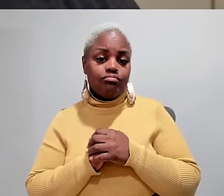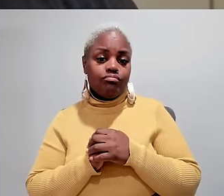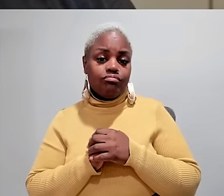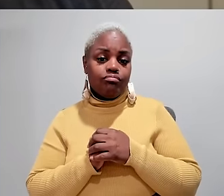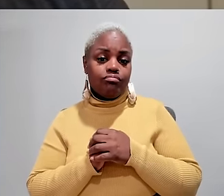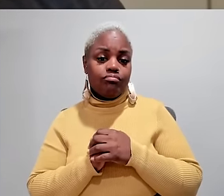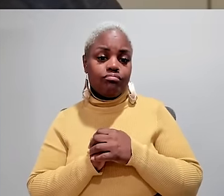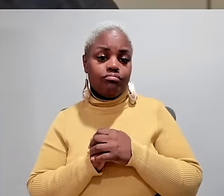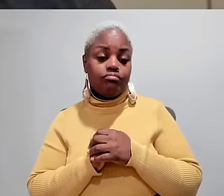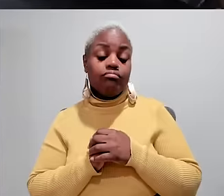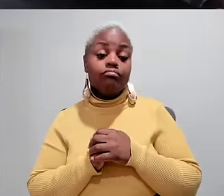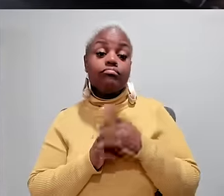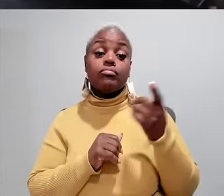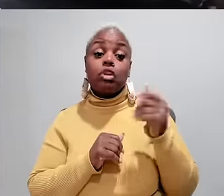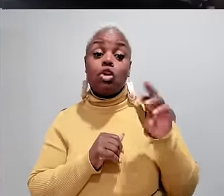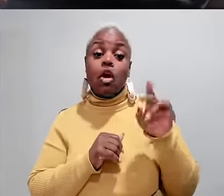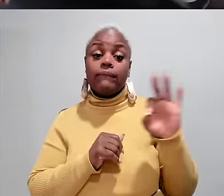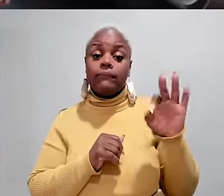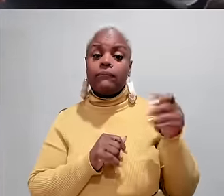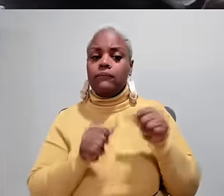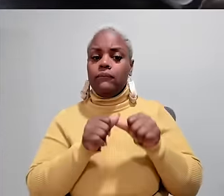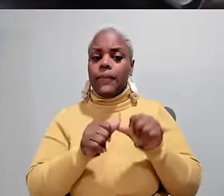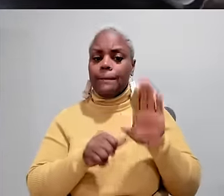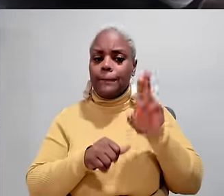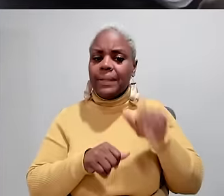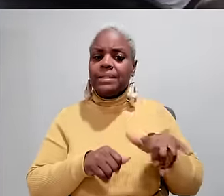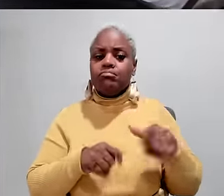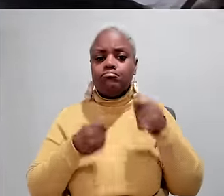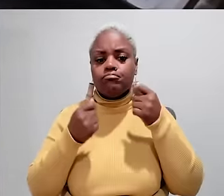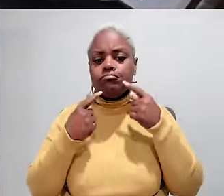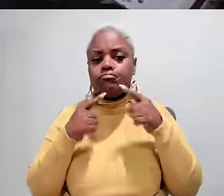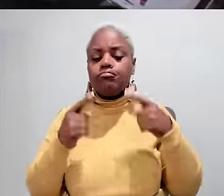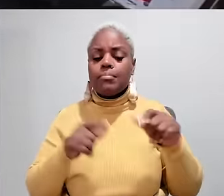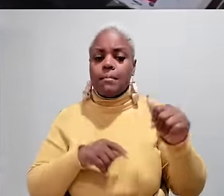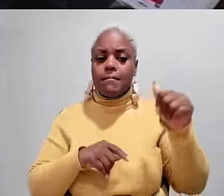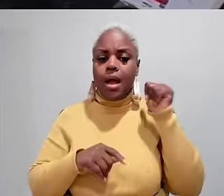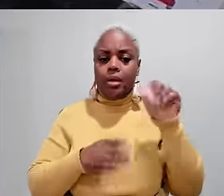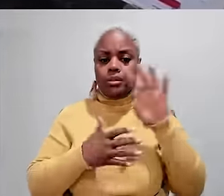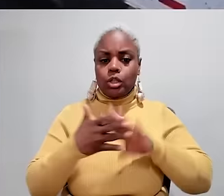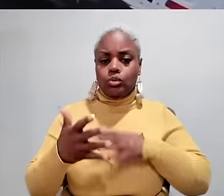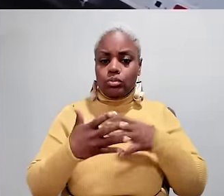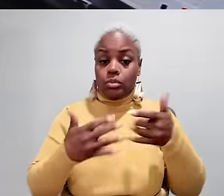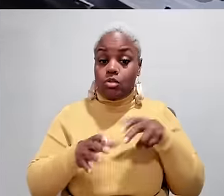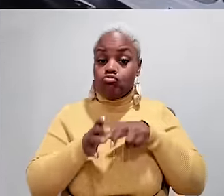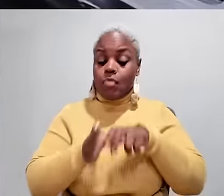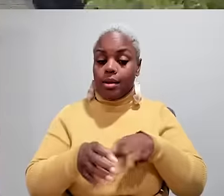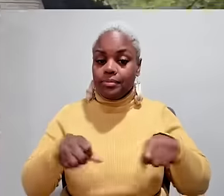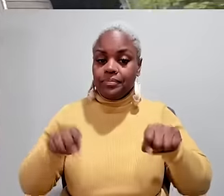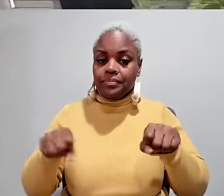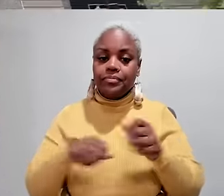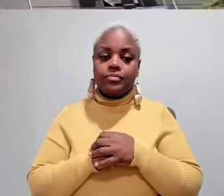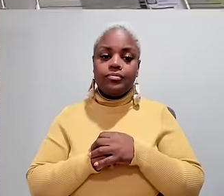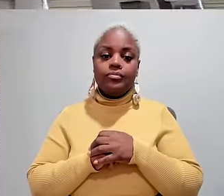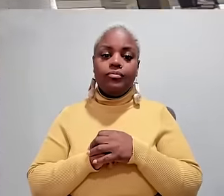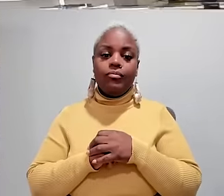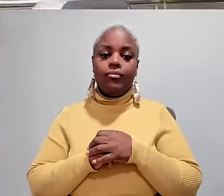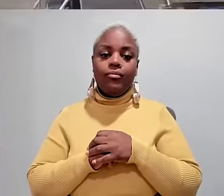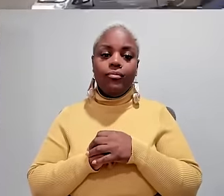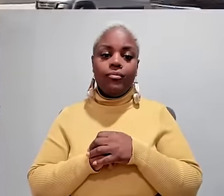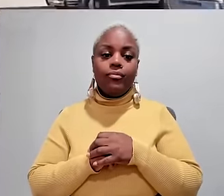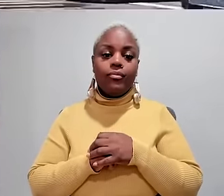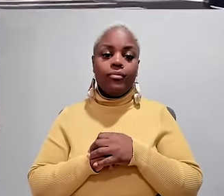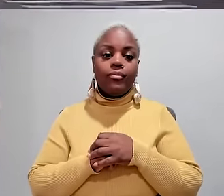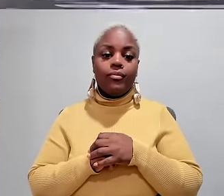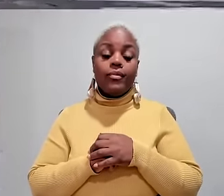dr. off still maintains a busy albeit scale back schedule he now rides a